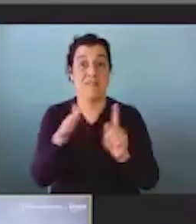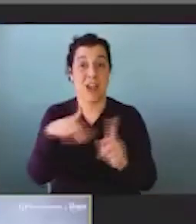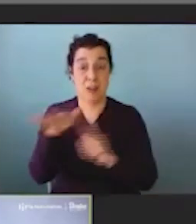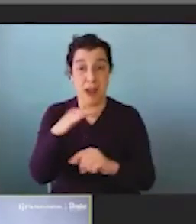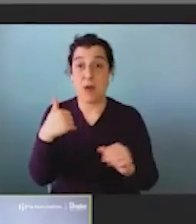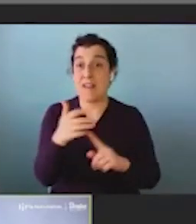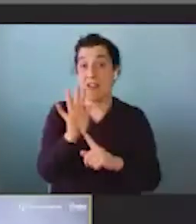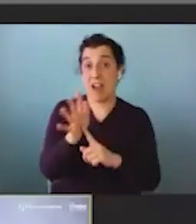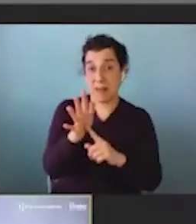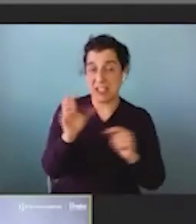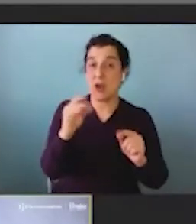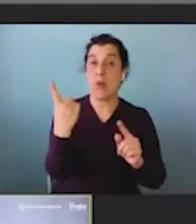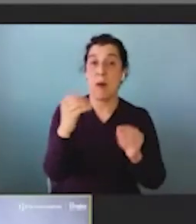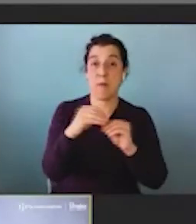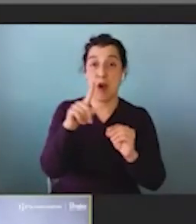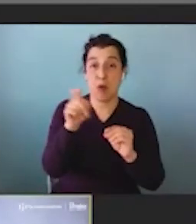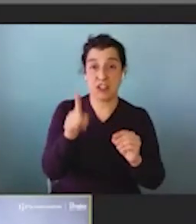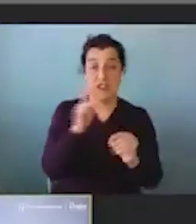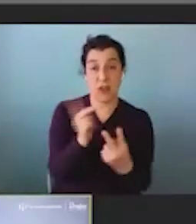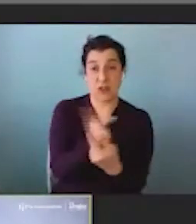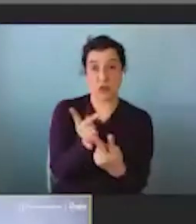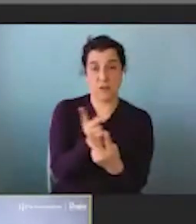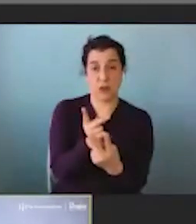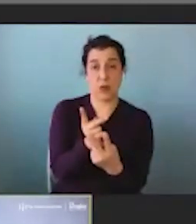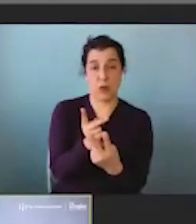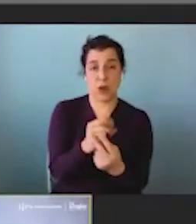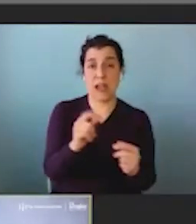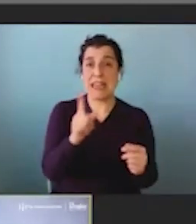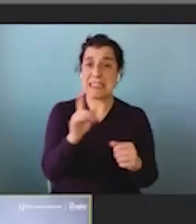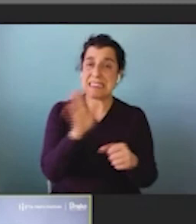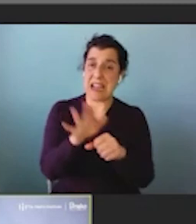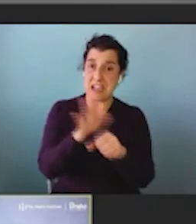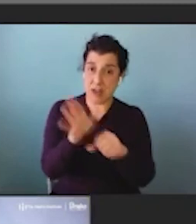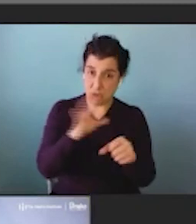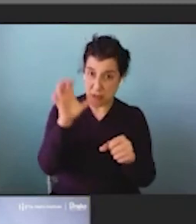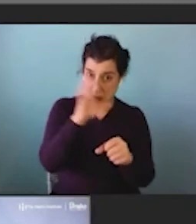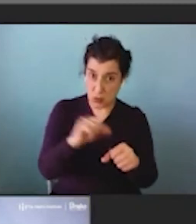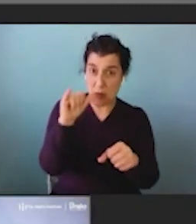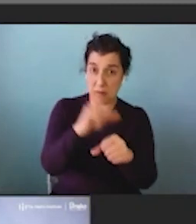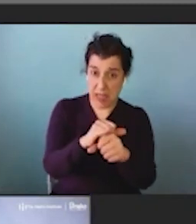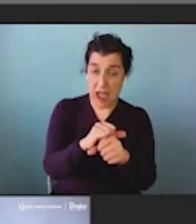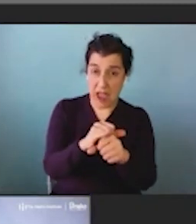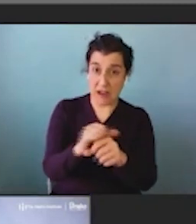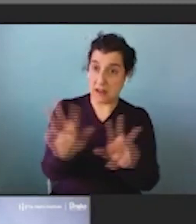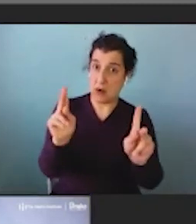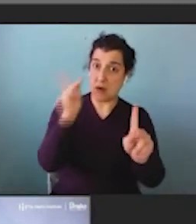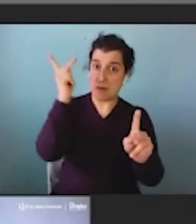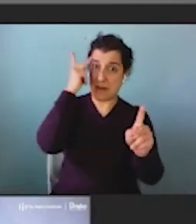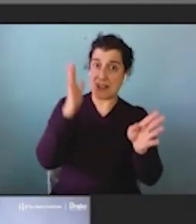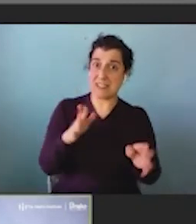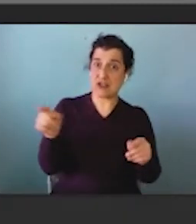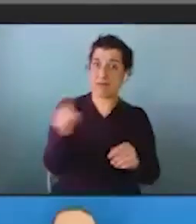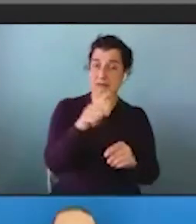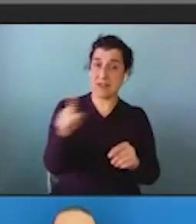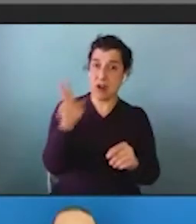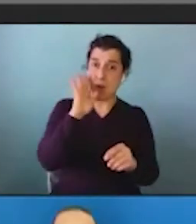five minutes, so I have one more question for the two of you. Is it enough to assume that elected officials reflect the values of their constituents, or do we